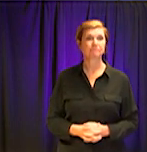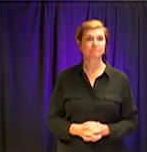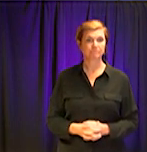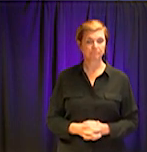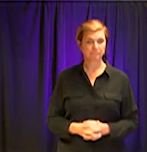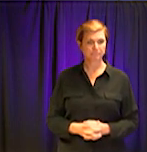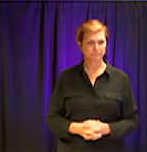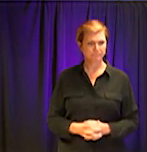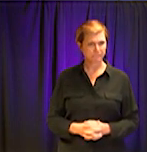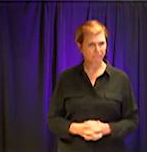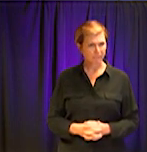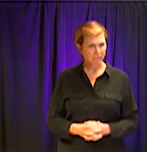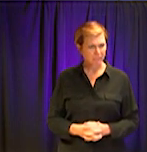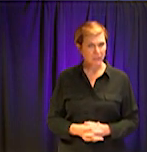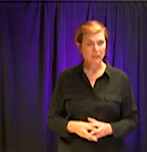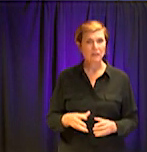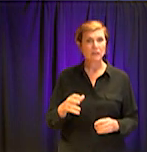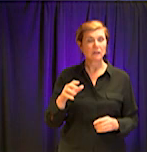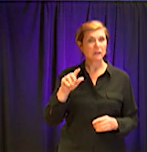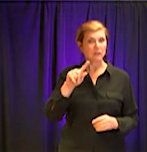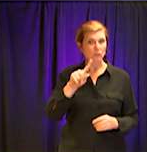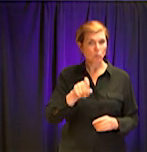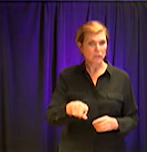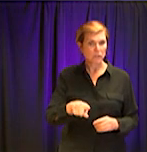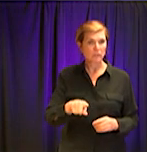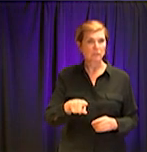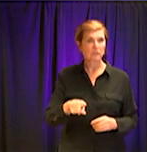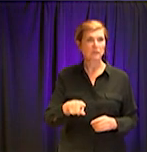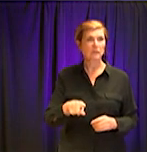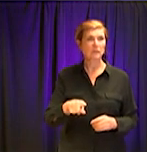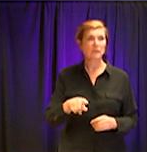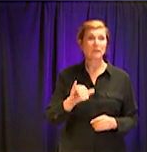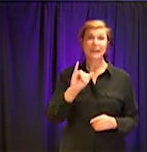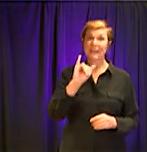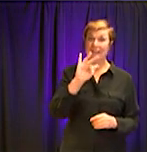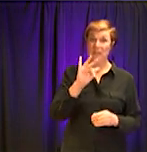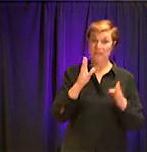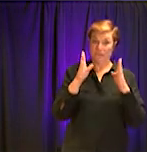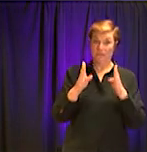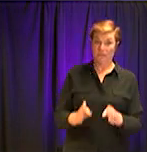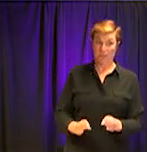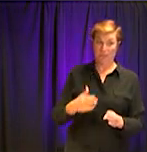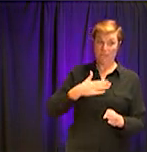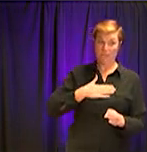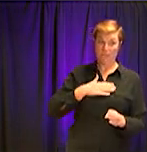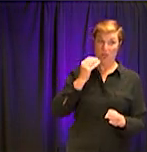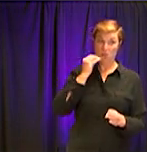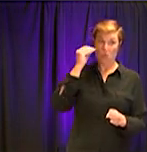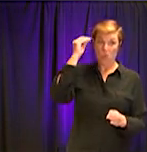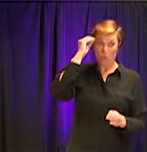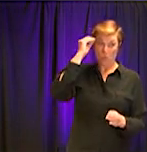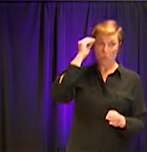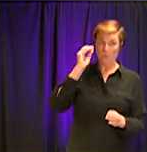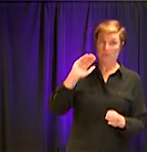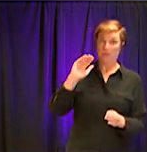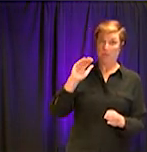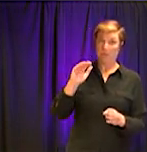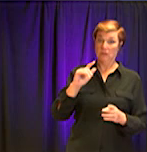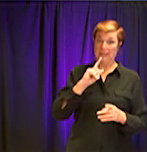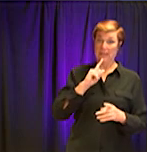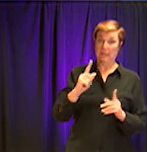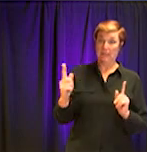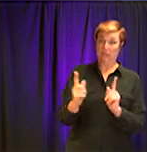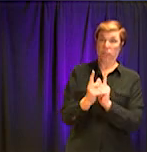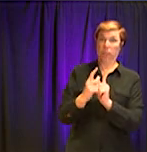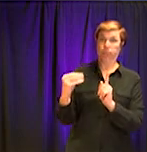someone ask, if someone in my household were to be exposed or to get symptoms of the coronavirus, how should we quarantine in